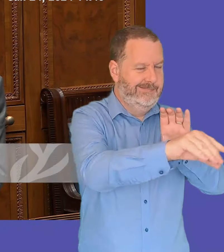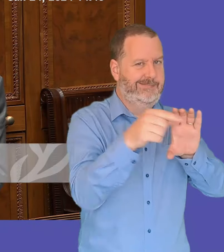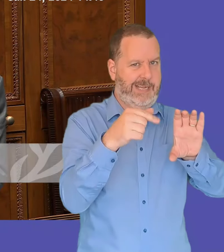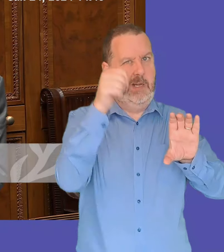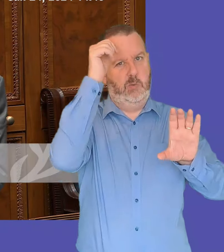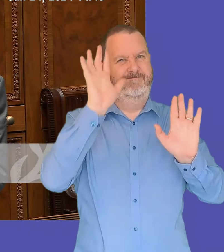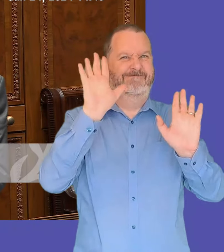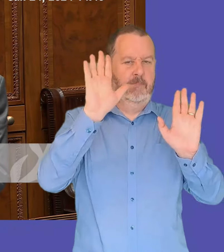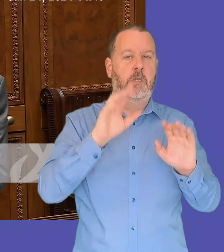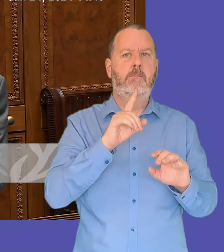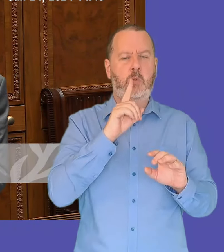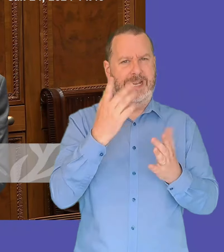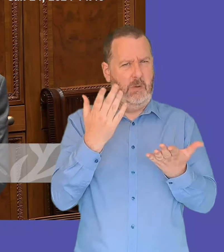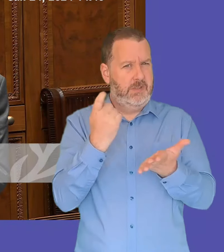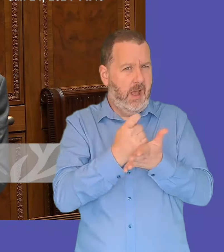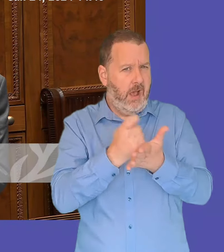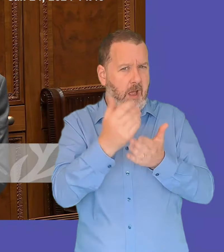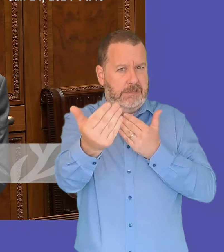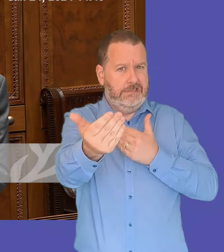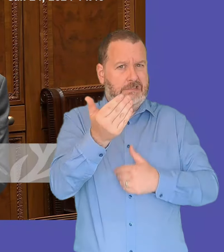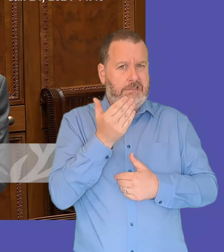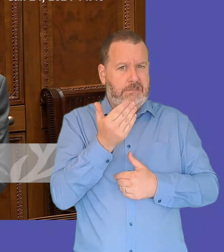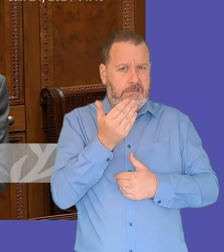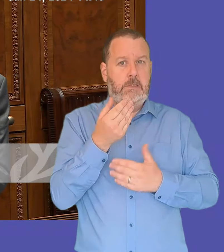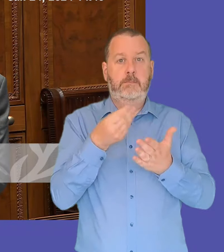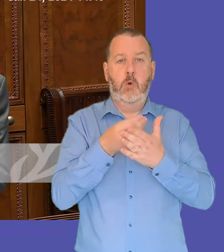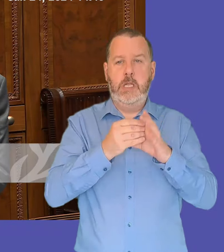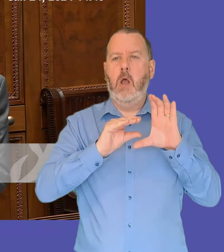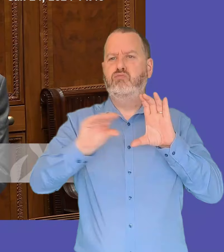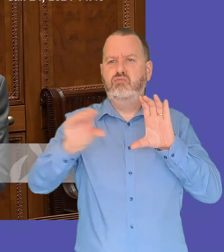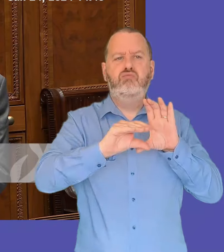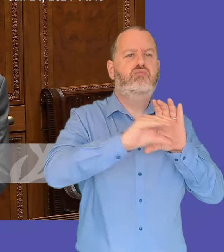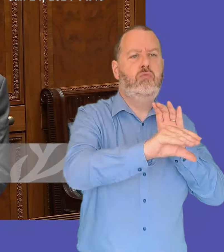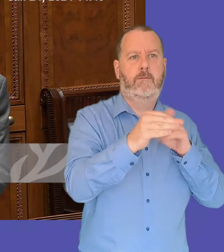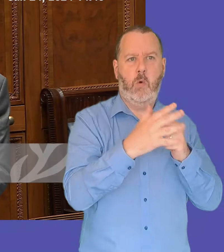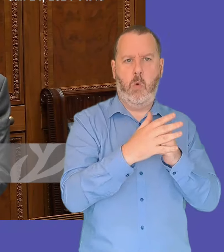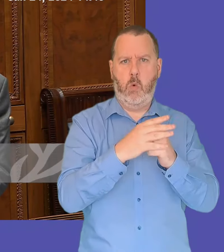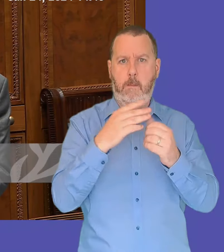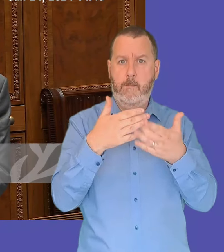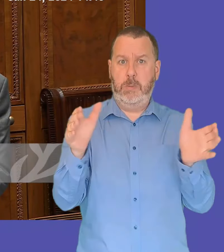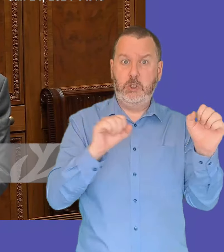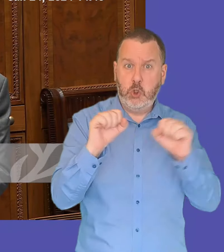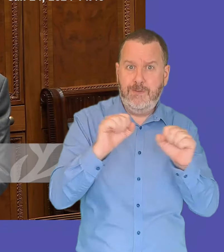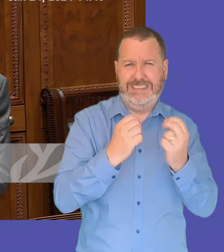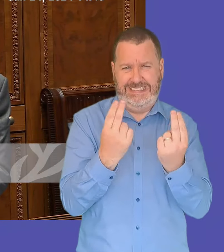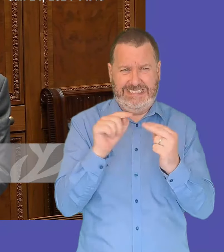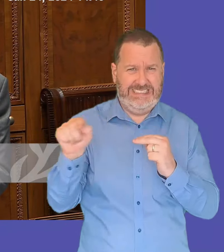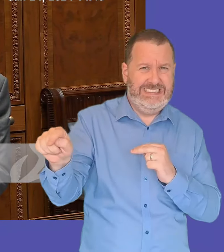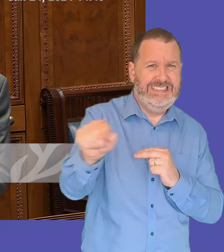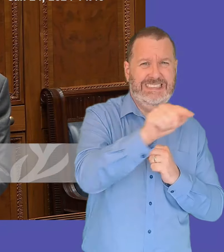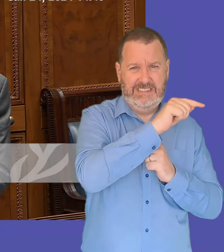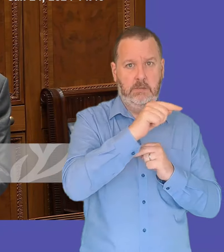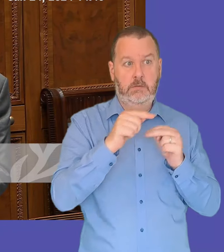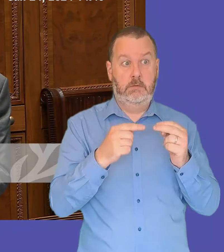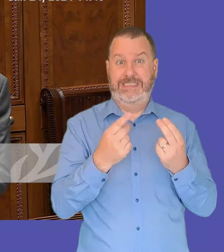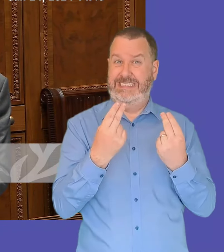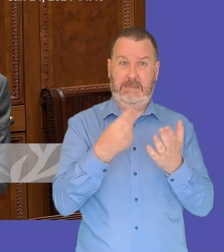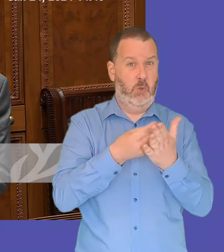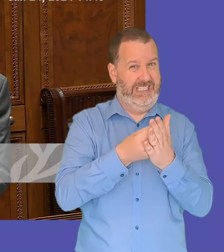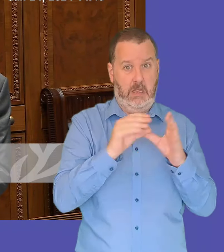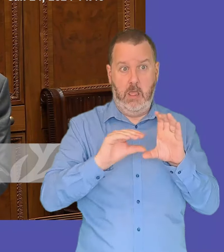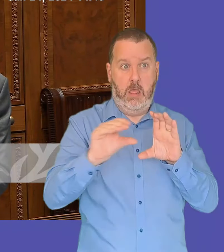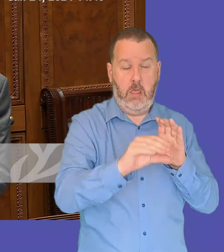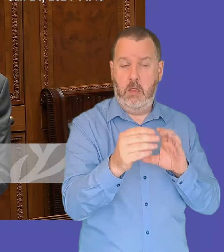minister time is running out for the allocation of these funds for our vital public services what is the your office of combined